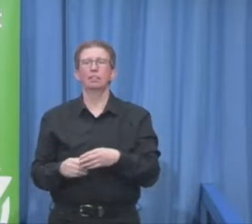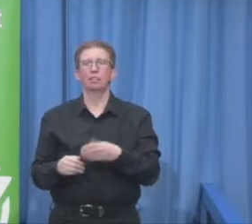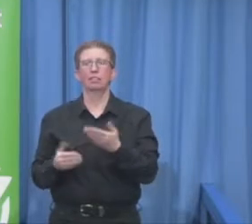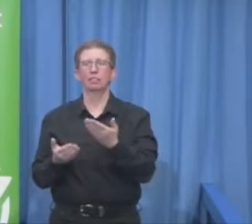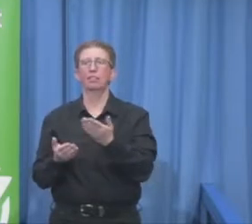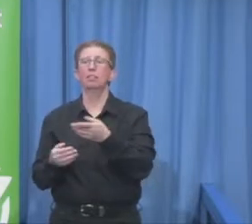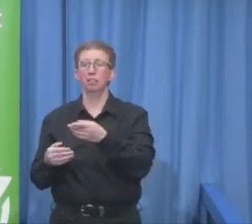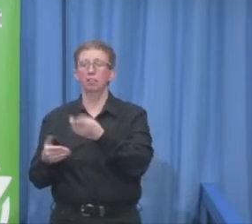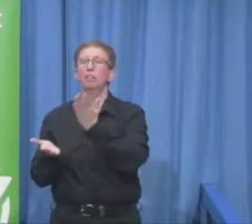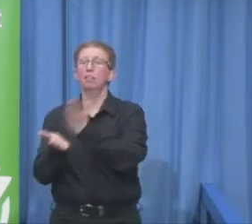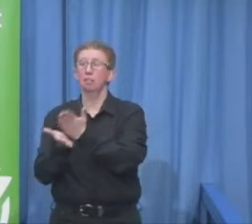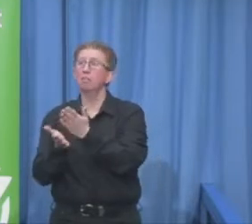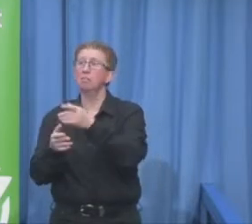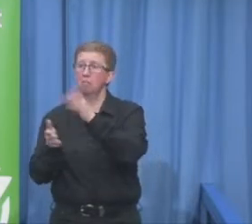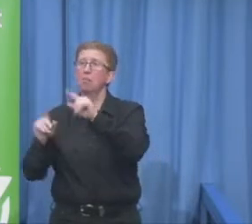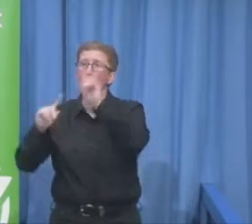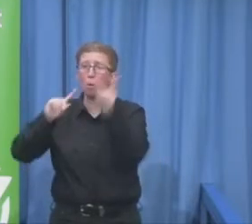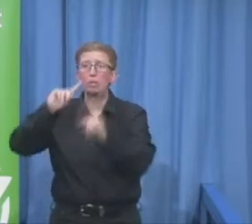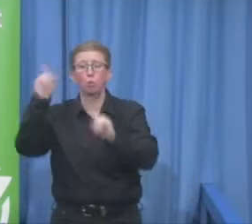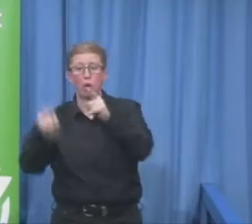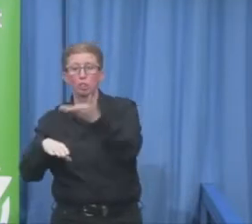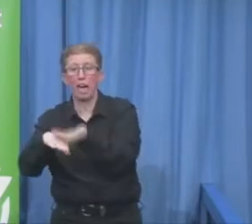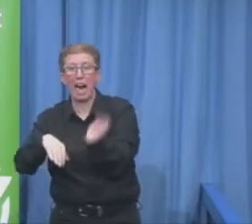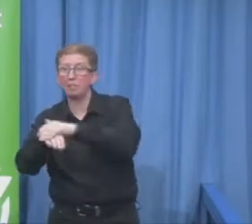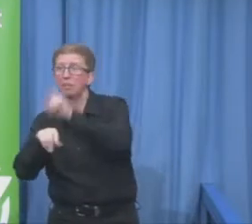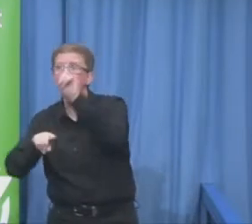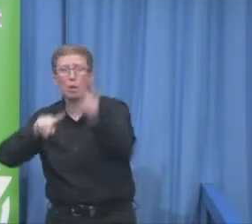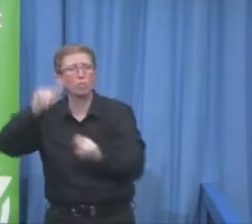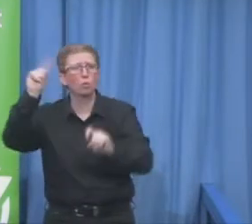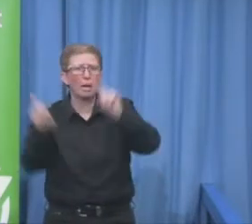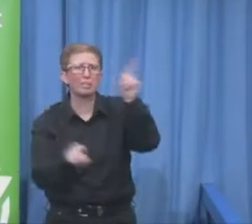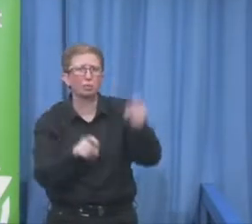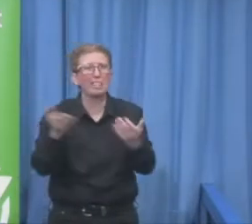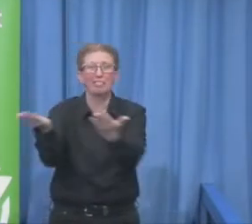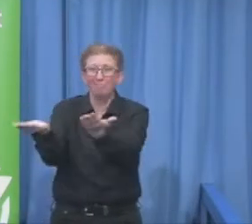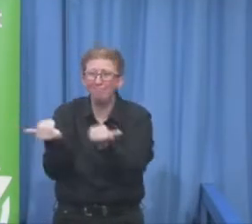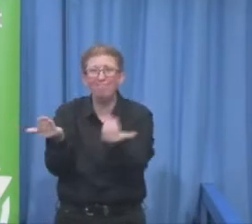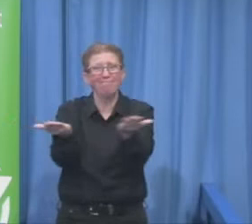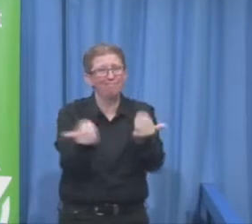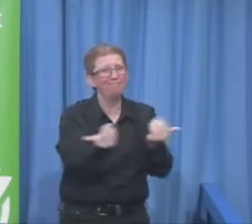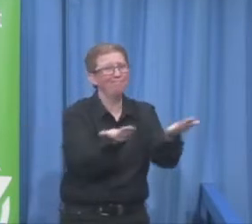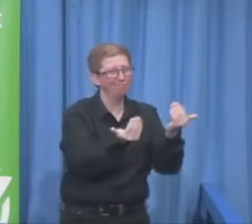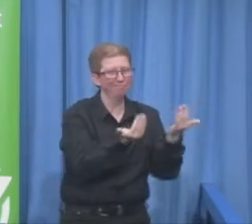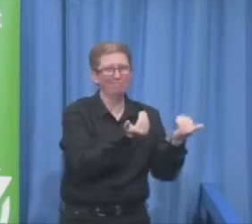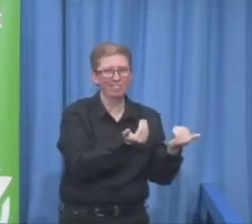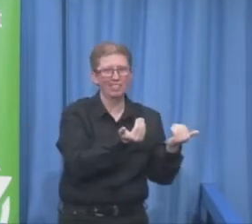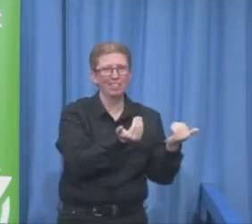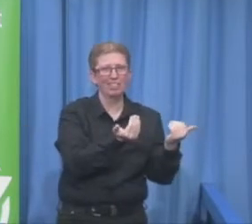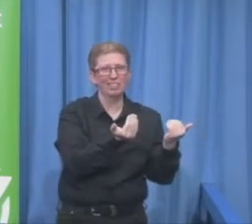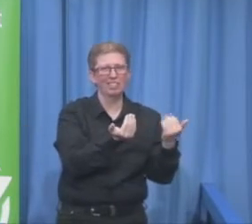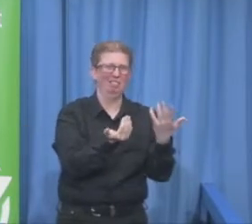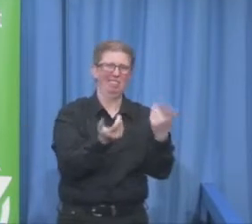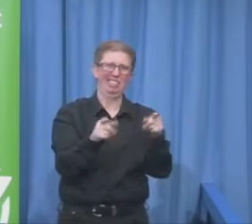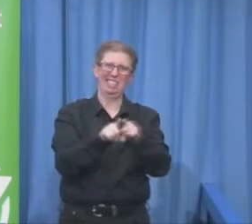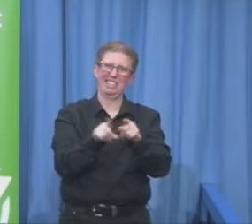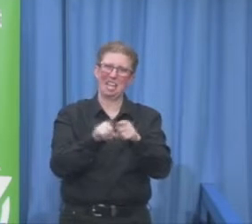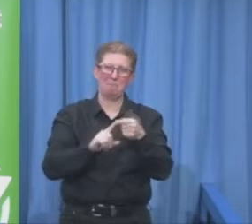we heard also during the past two days many times that even though there might be a legal framework in place